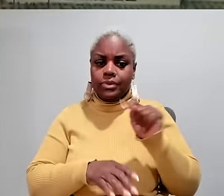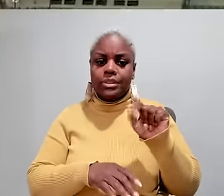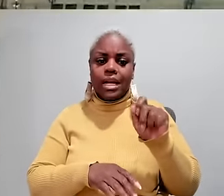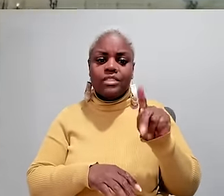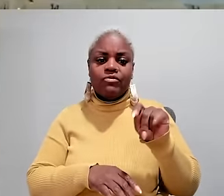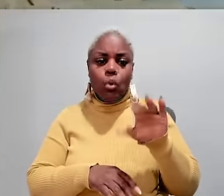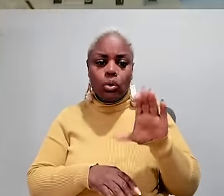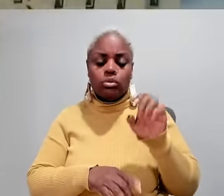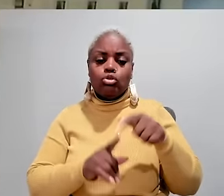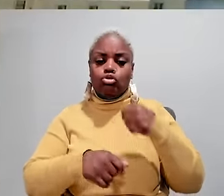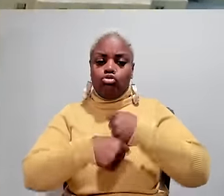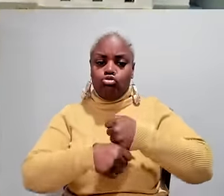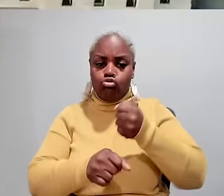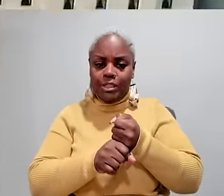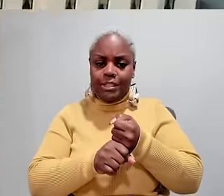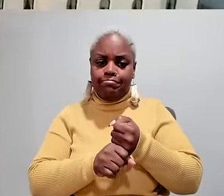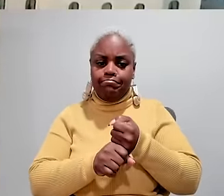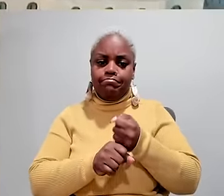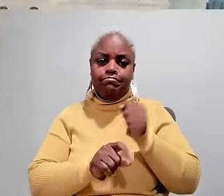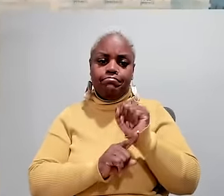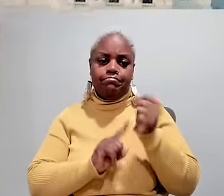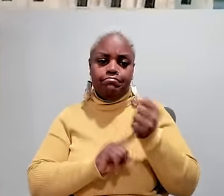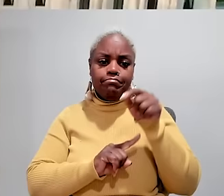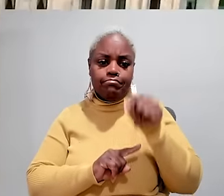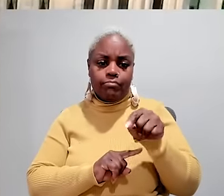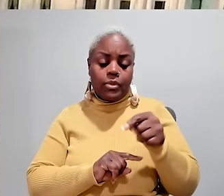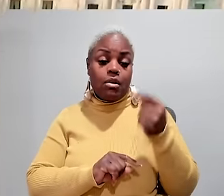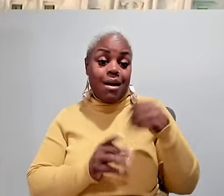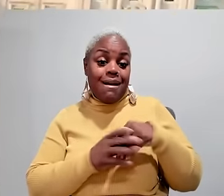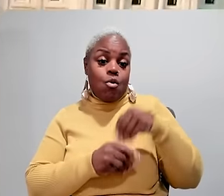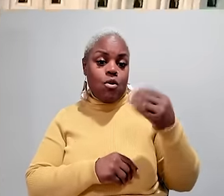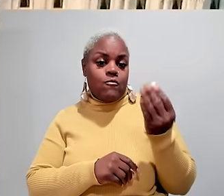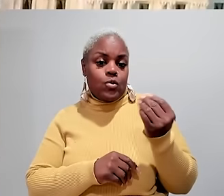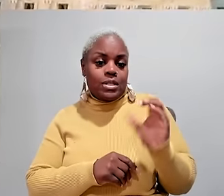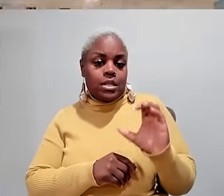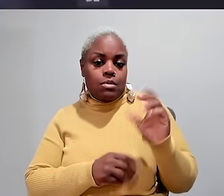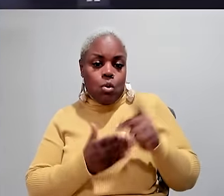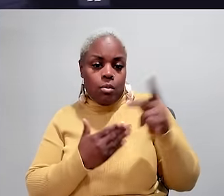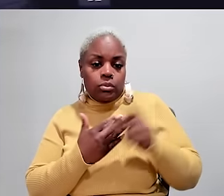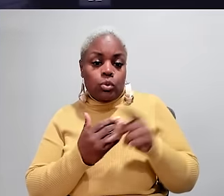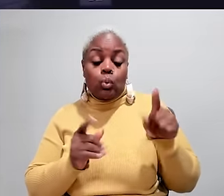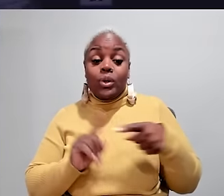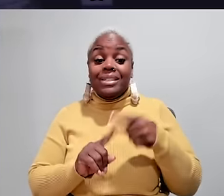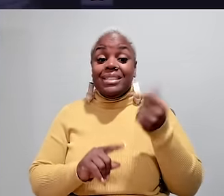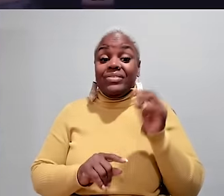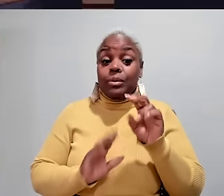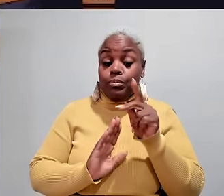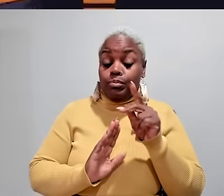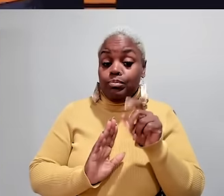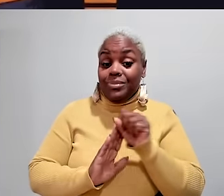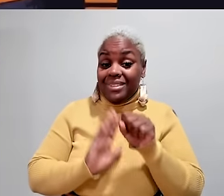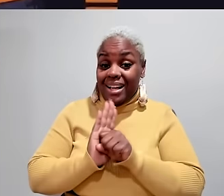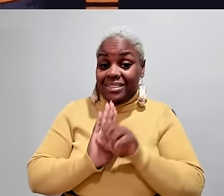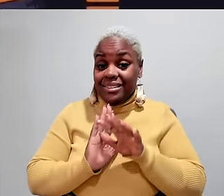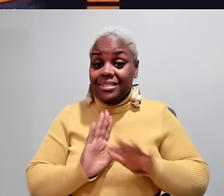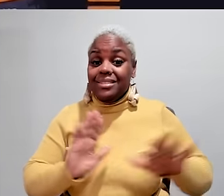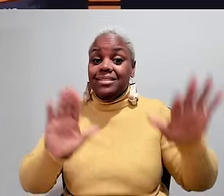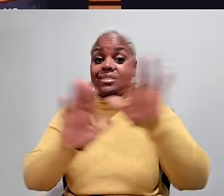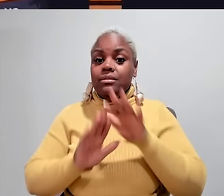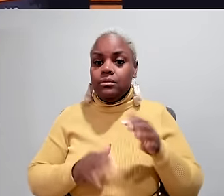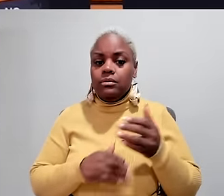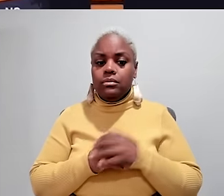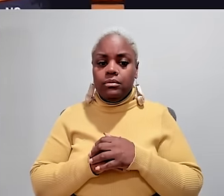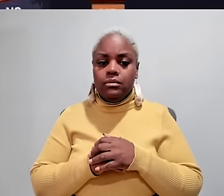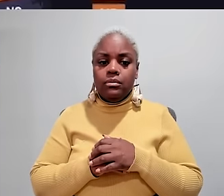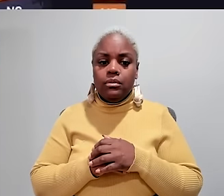legislature set up a task force to create a plan to phase out 14C programs, while 17 states have